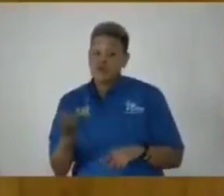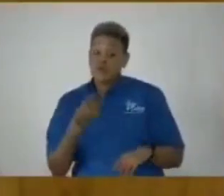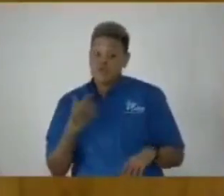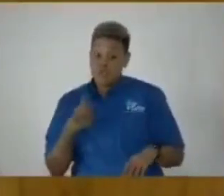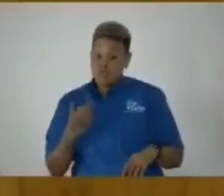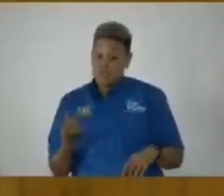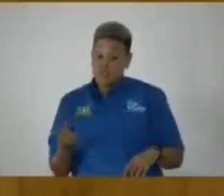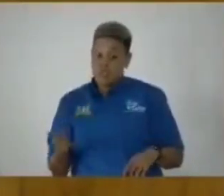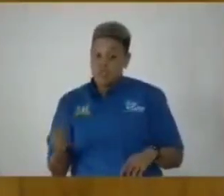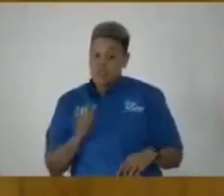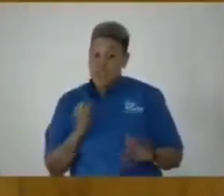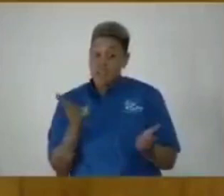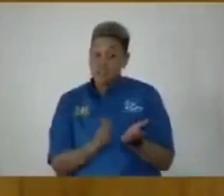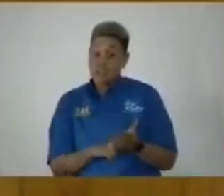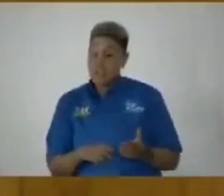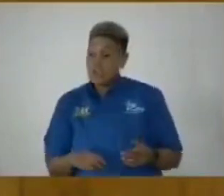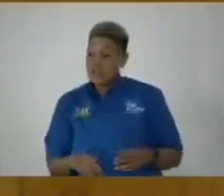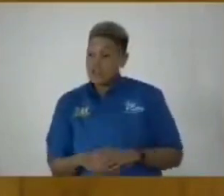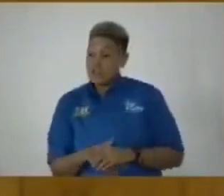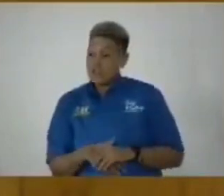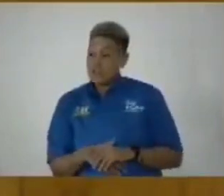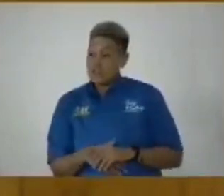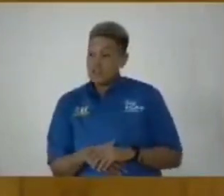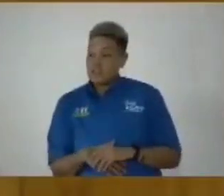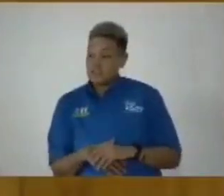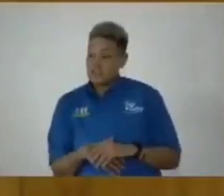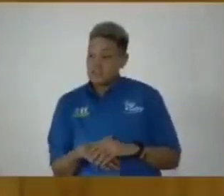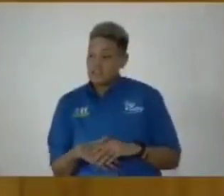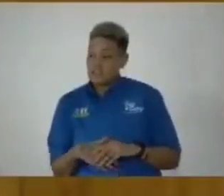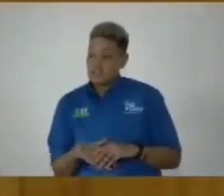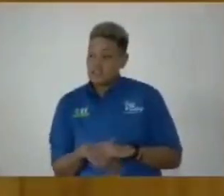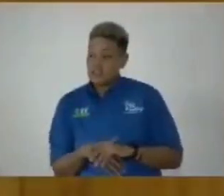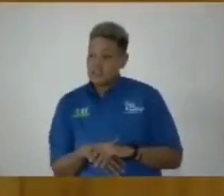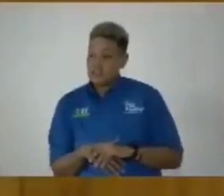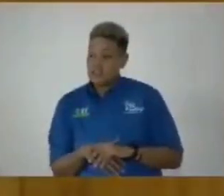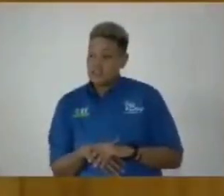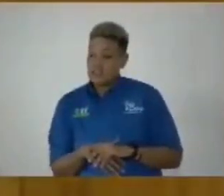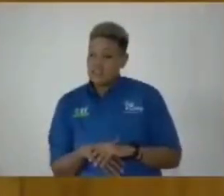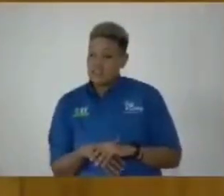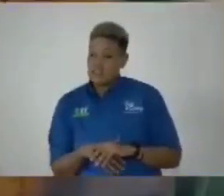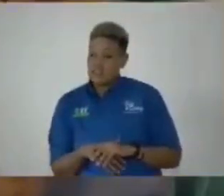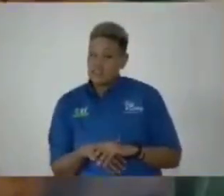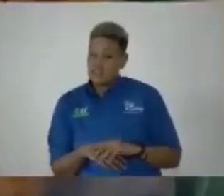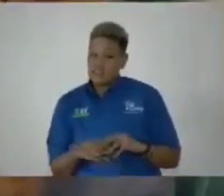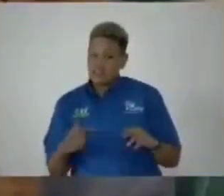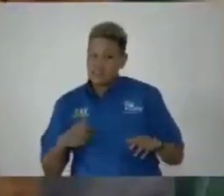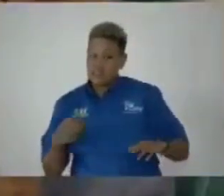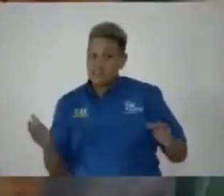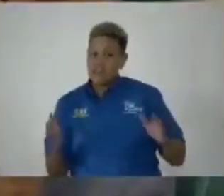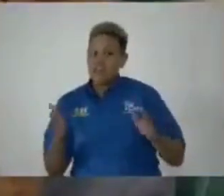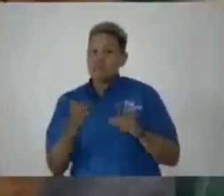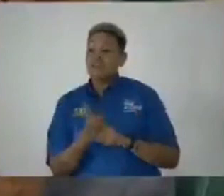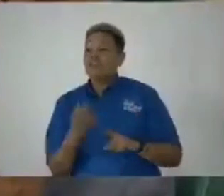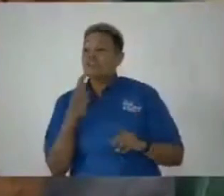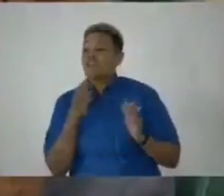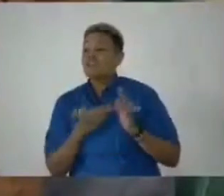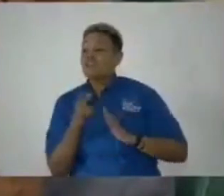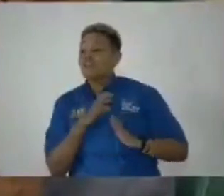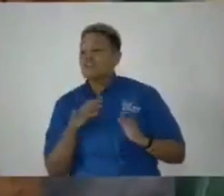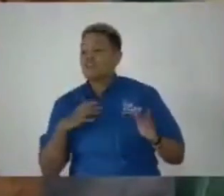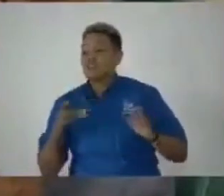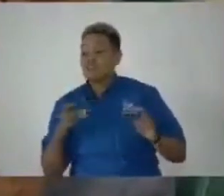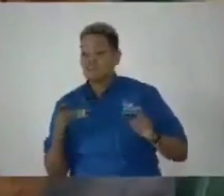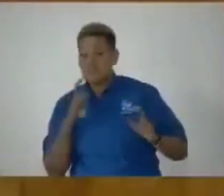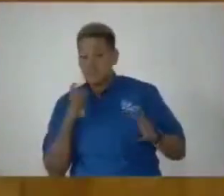I signed it. And you encouraged you to offer your members? Yes. I encouraged the Integrity Commission to allow